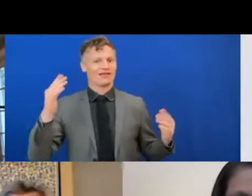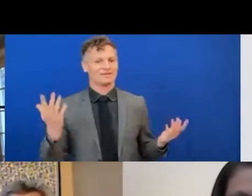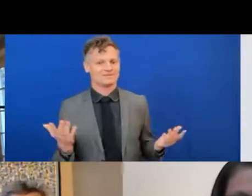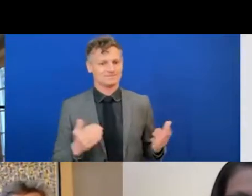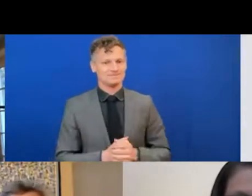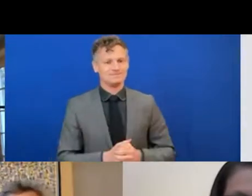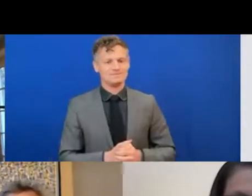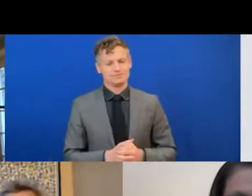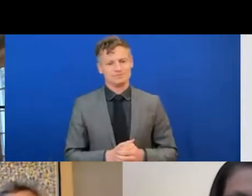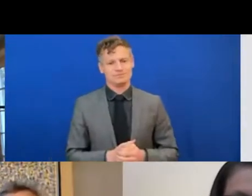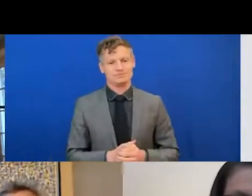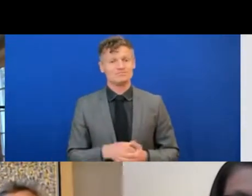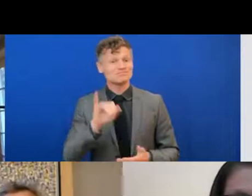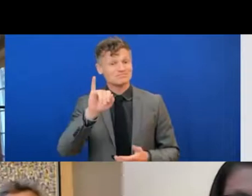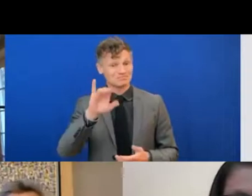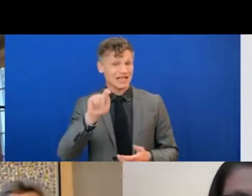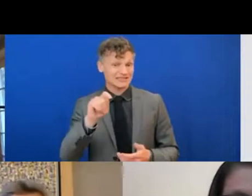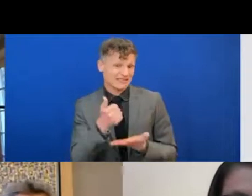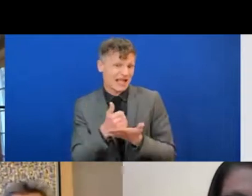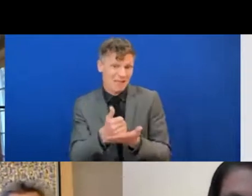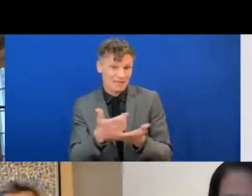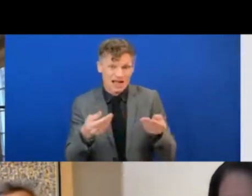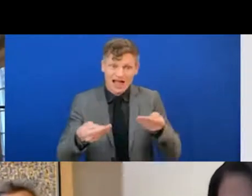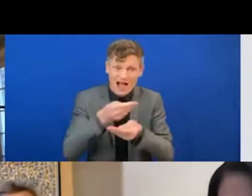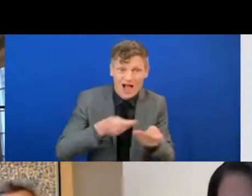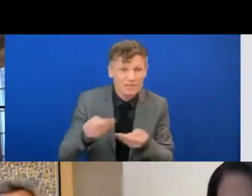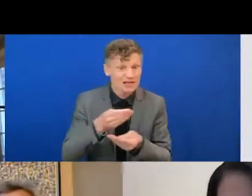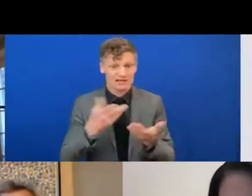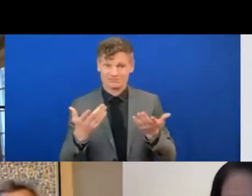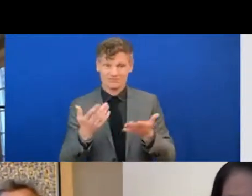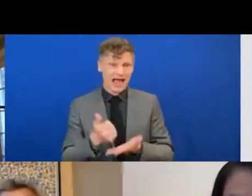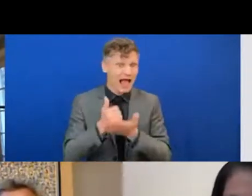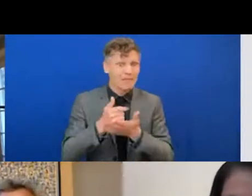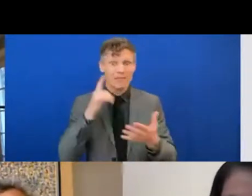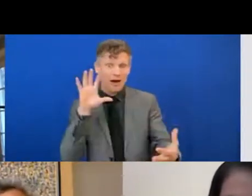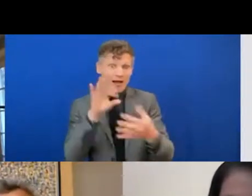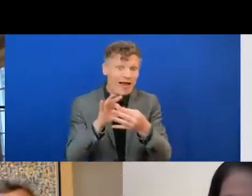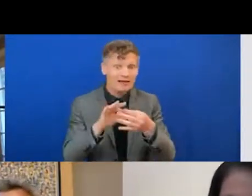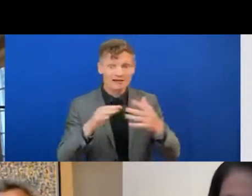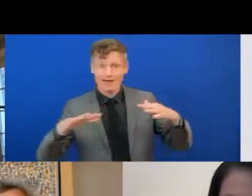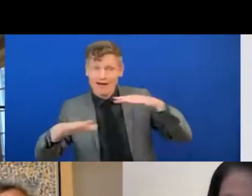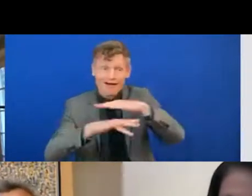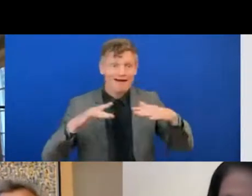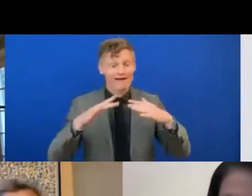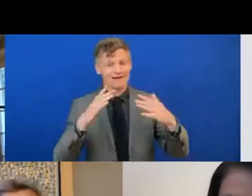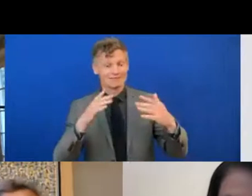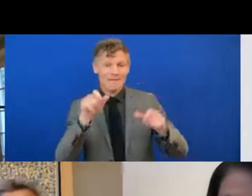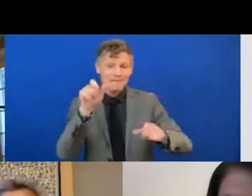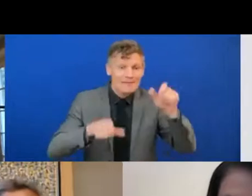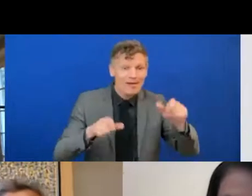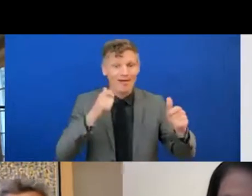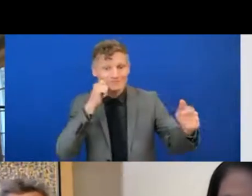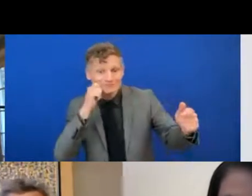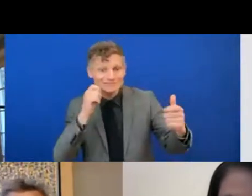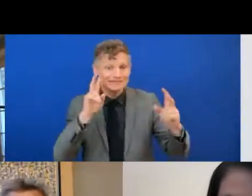social growth and will bridge to the outside world that we've lived in this whole year. It's a bridge from the outside world,